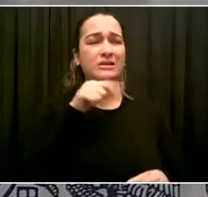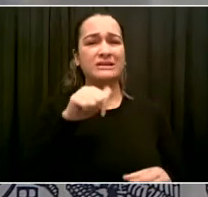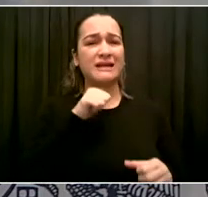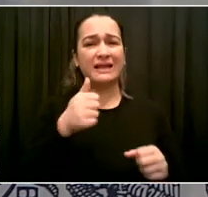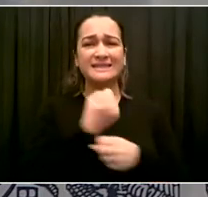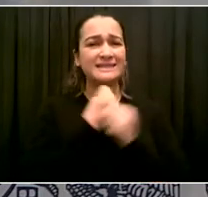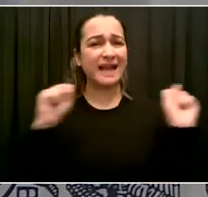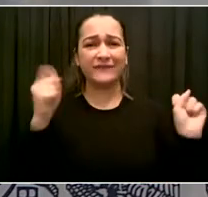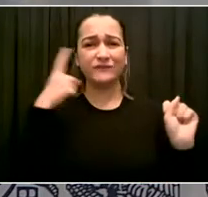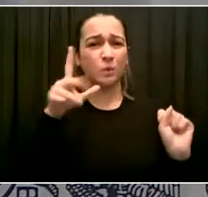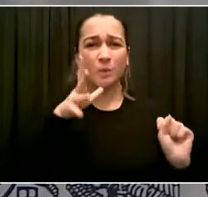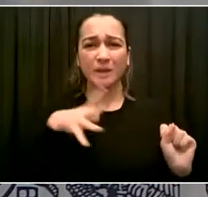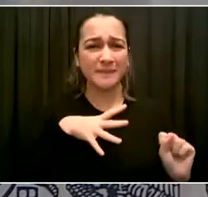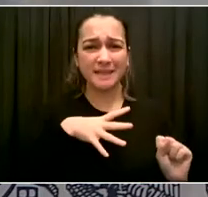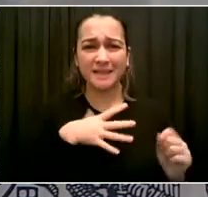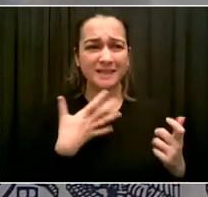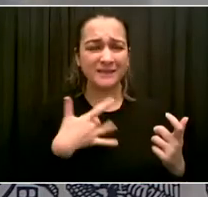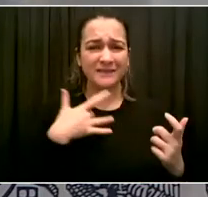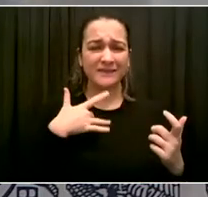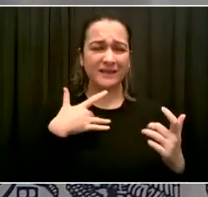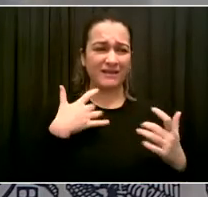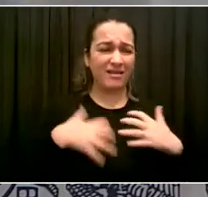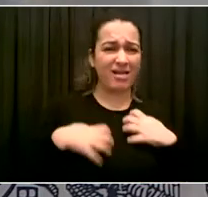A long time ago, obviously, at HUD.